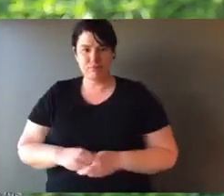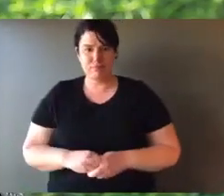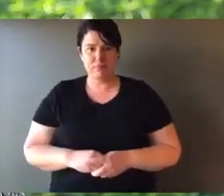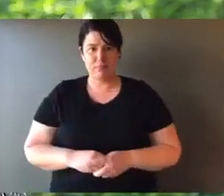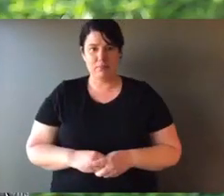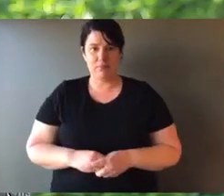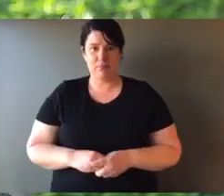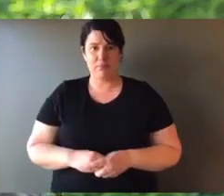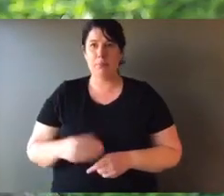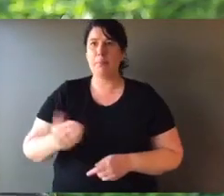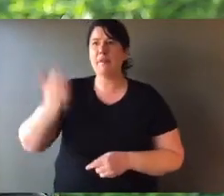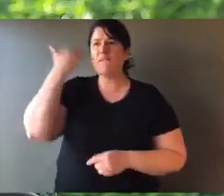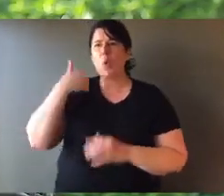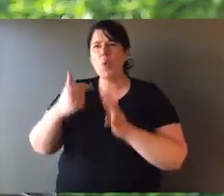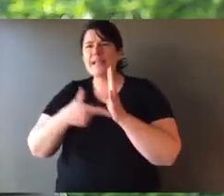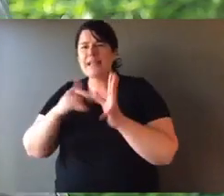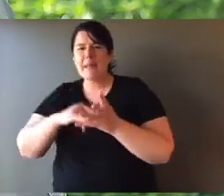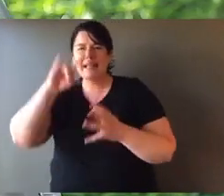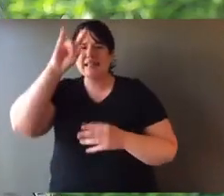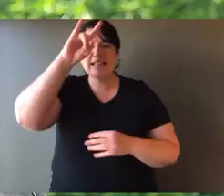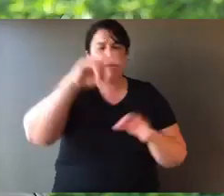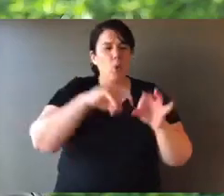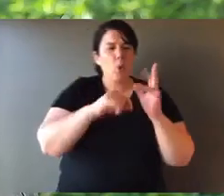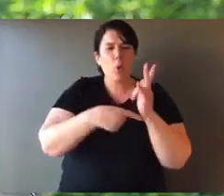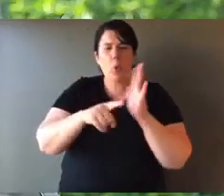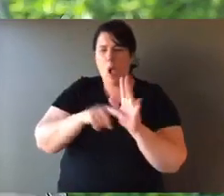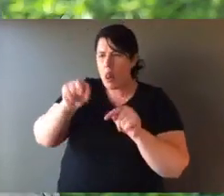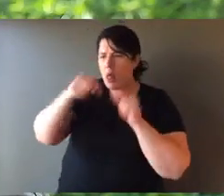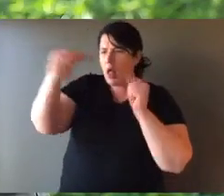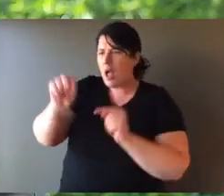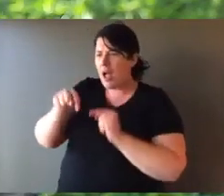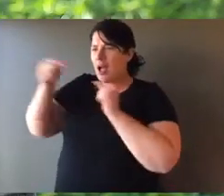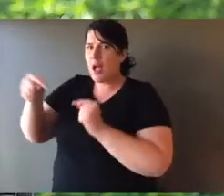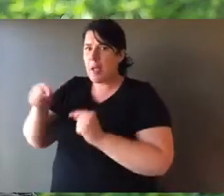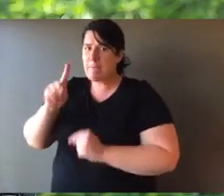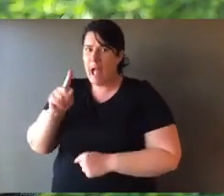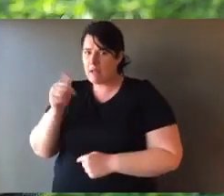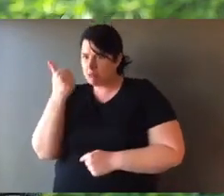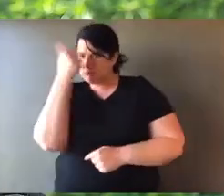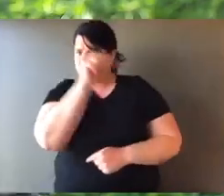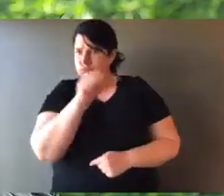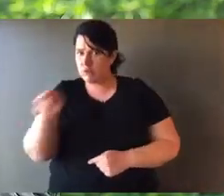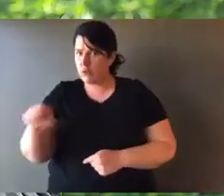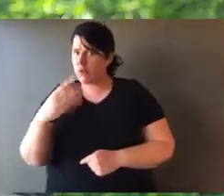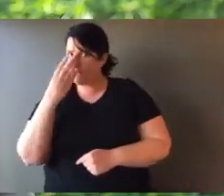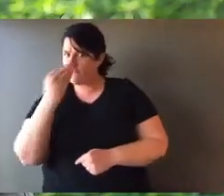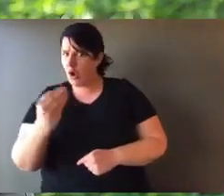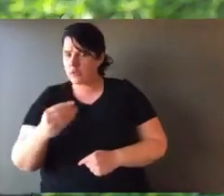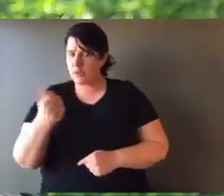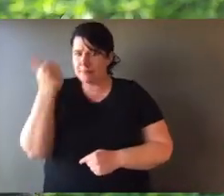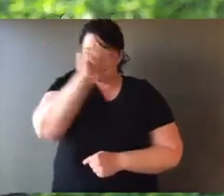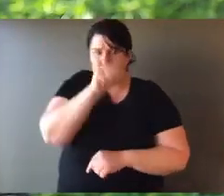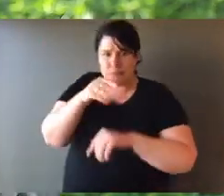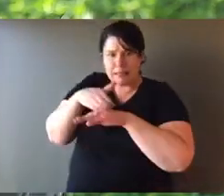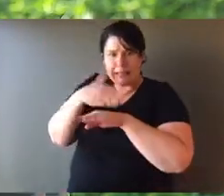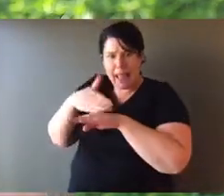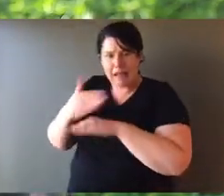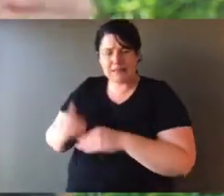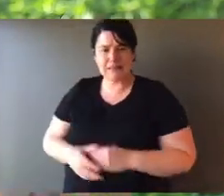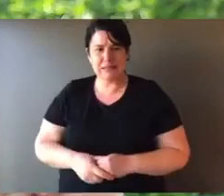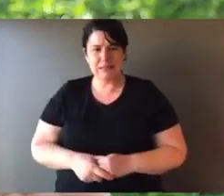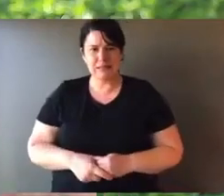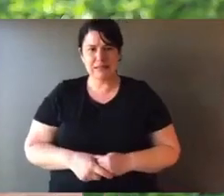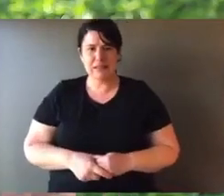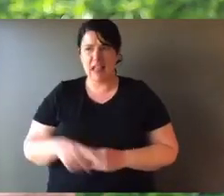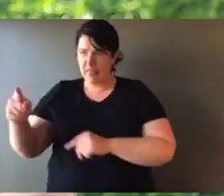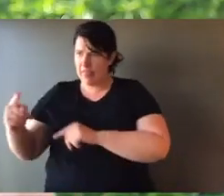and cat. Now, the predators our natives used to deal with were Tasmanian devils and quolls. And they don't match up to the skills of a